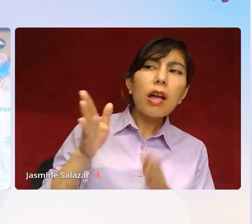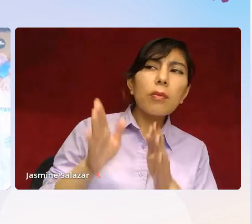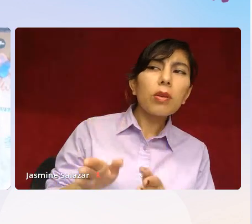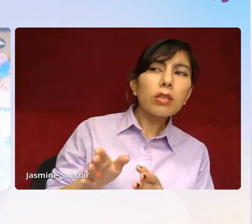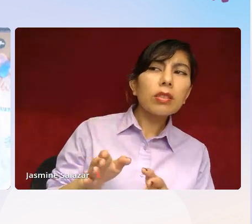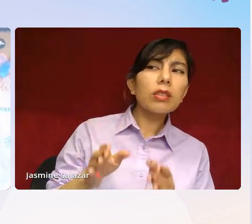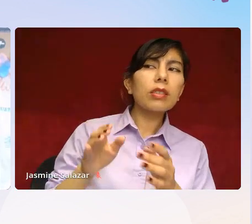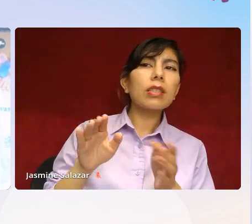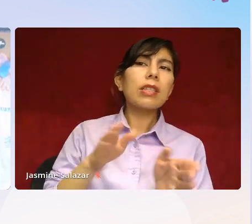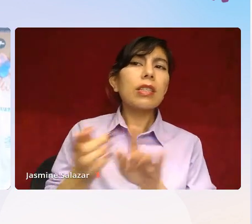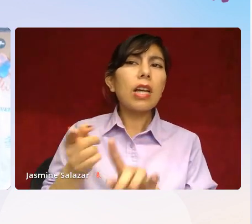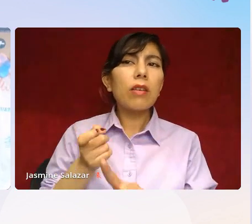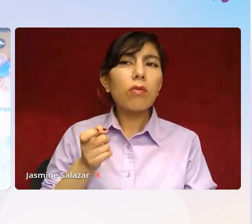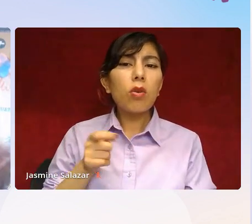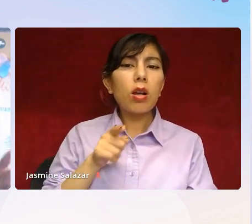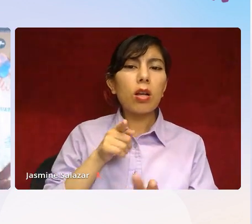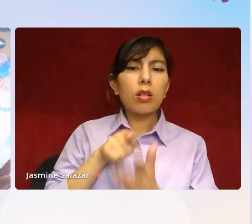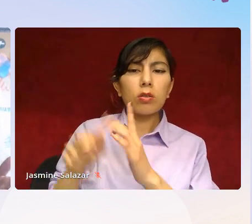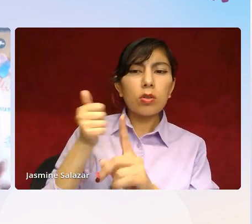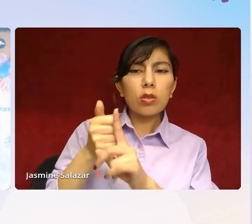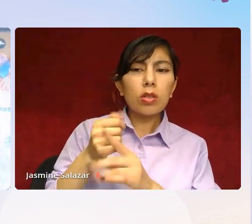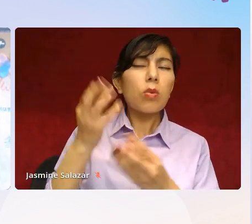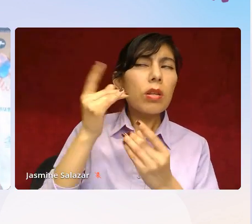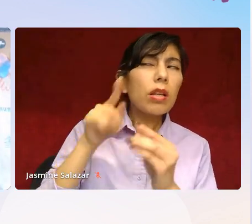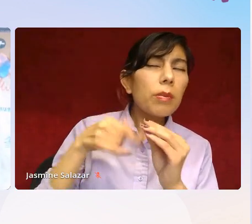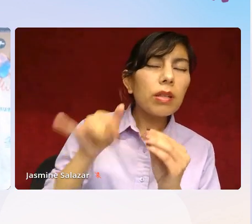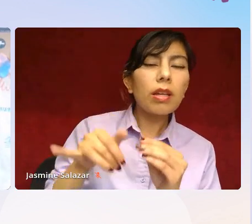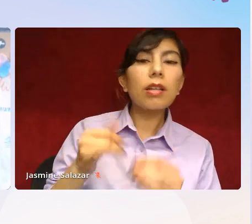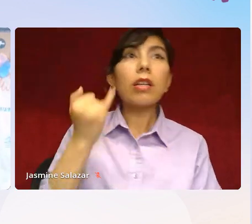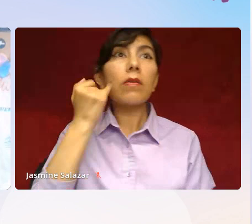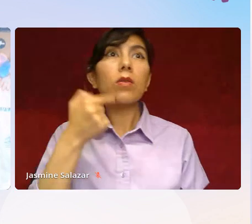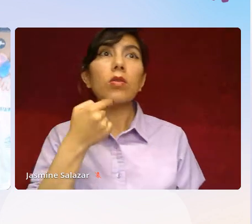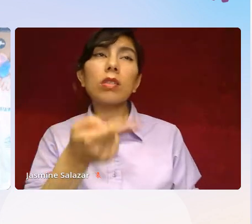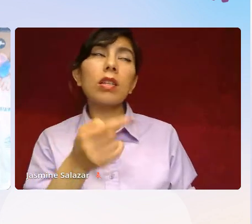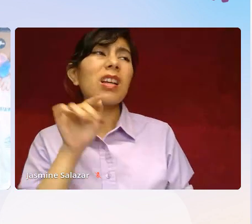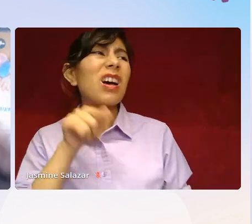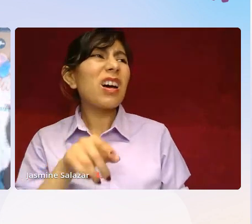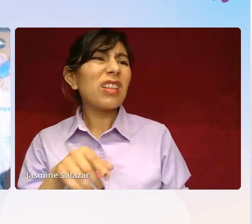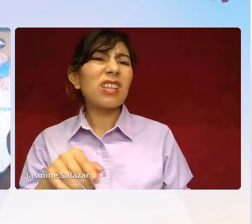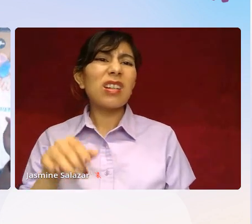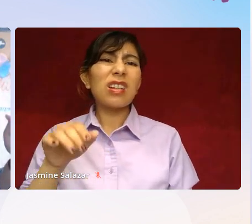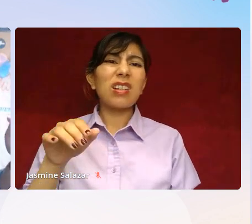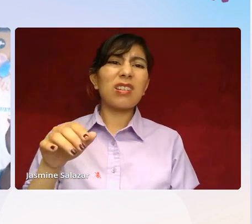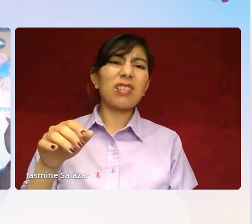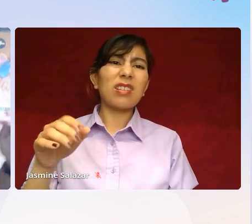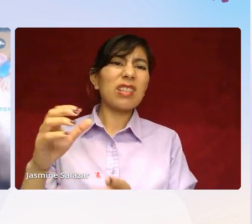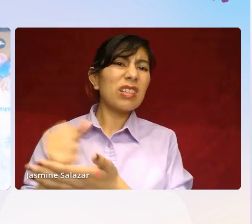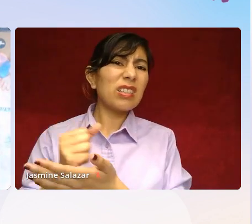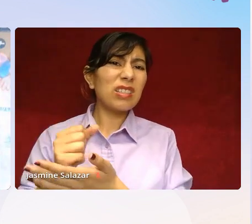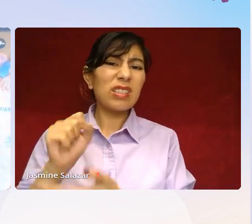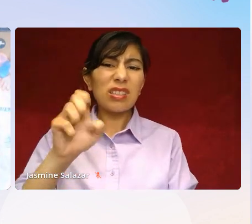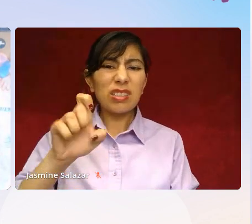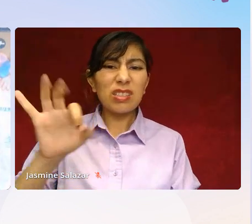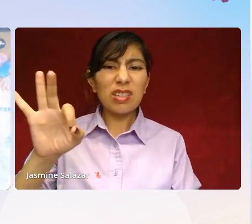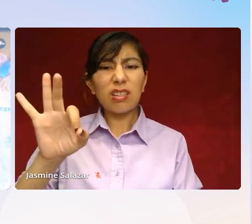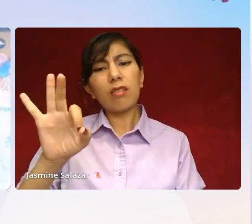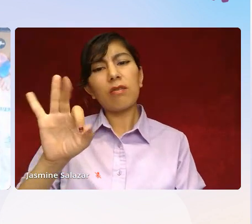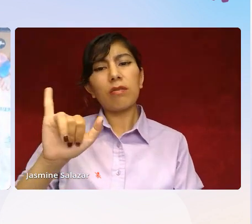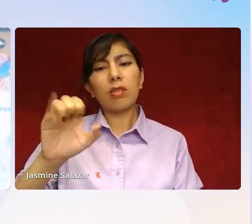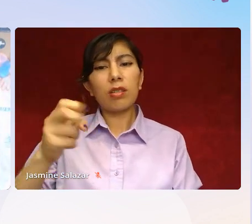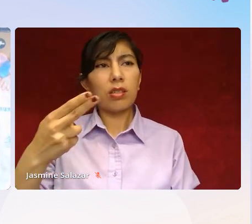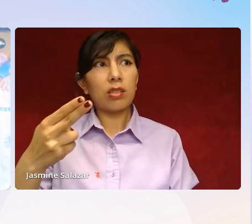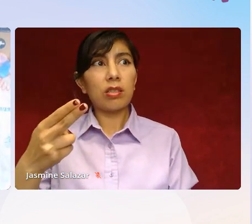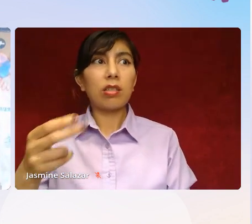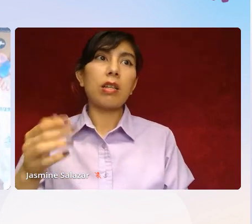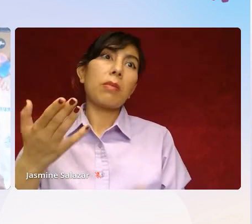by suicide. What do you think about that? And if you say they are selfish and horrible, and I'm feeling this way, I might be like, oh, I'm not telling